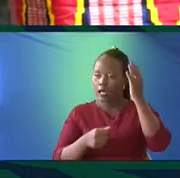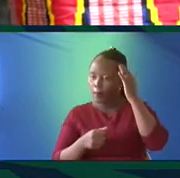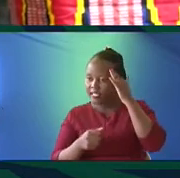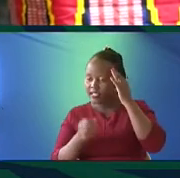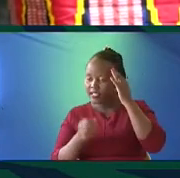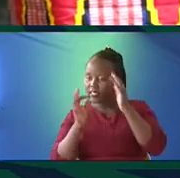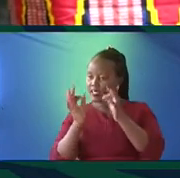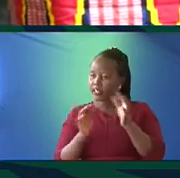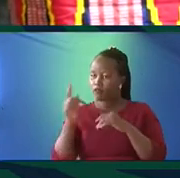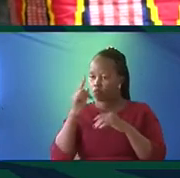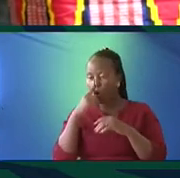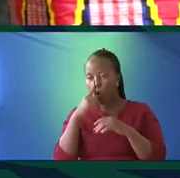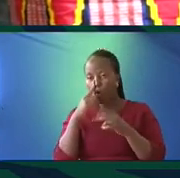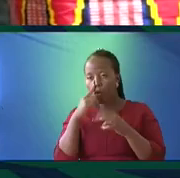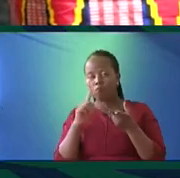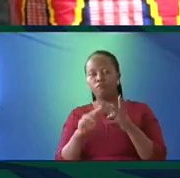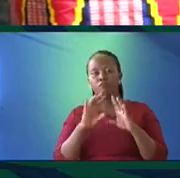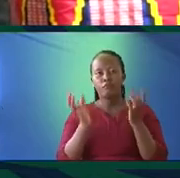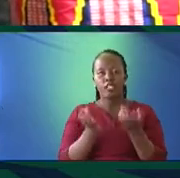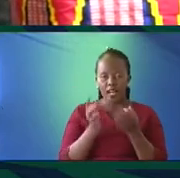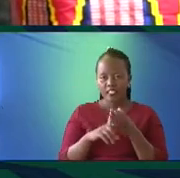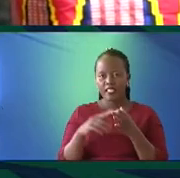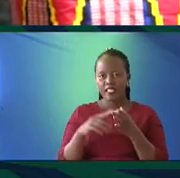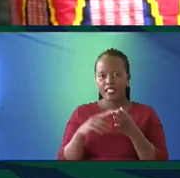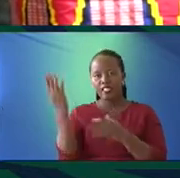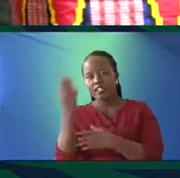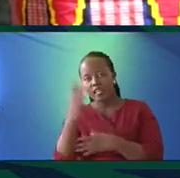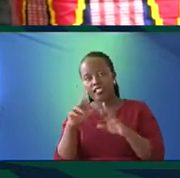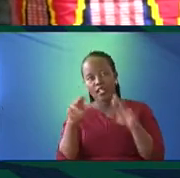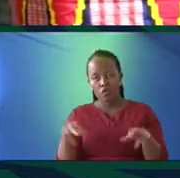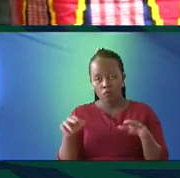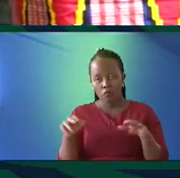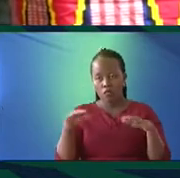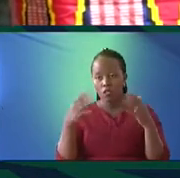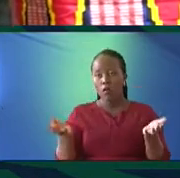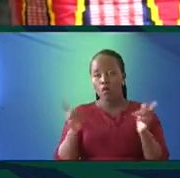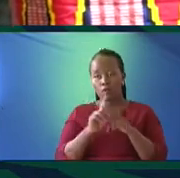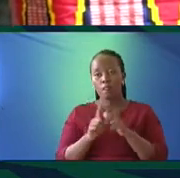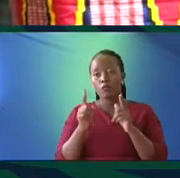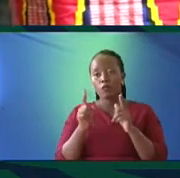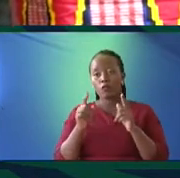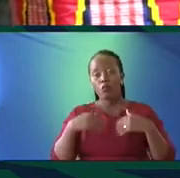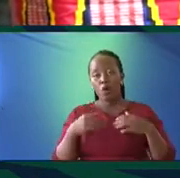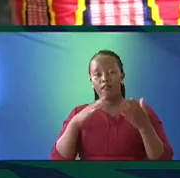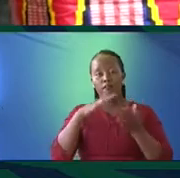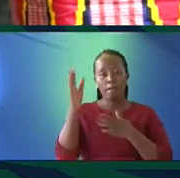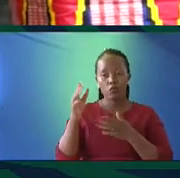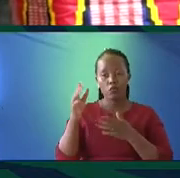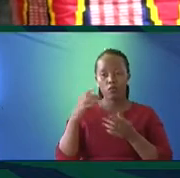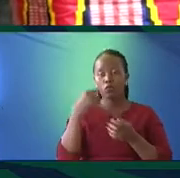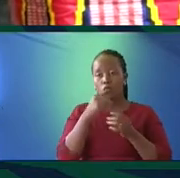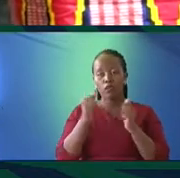is in our homes, whether it is in the classroom, whether it is in lecture rooms, or preaching to the converted such as yourself, I'm assuming, that you